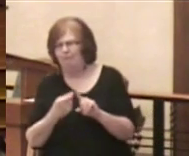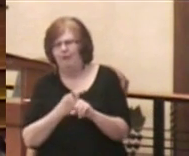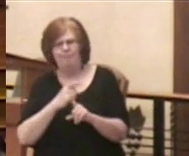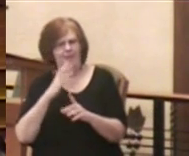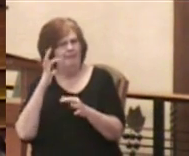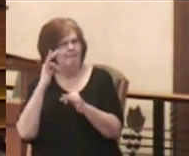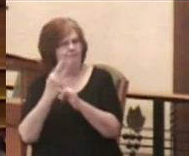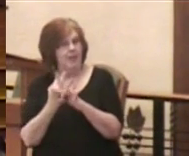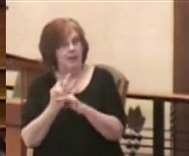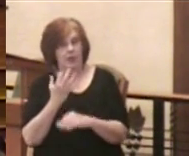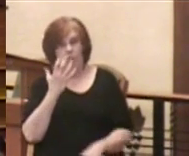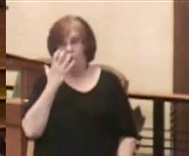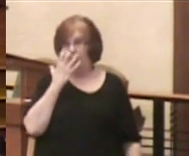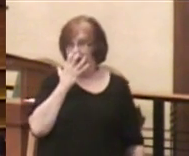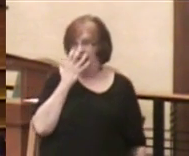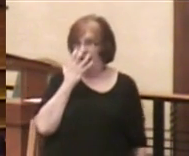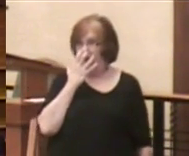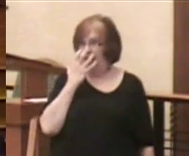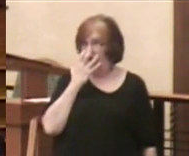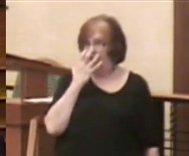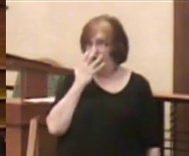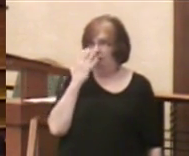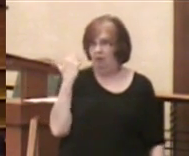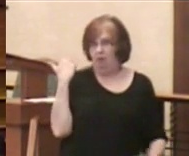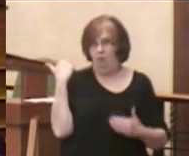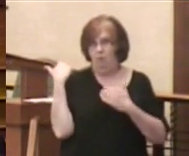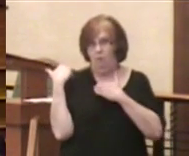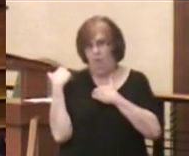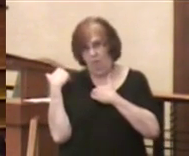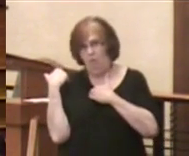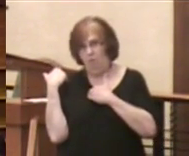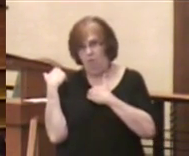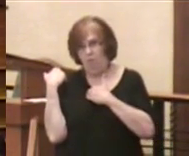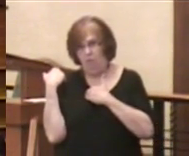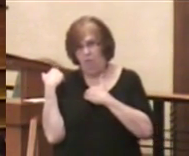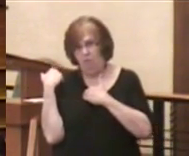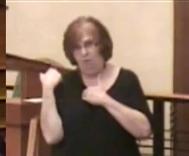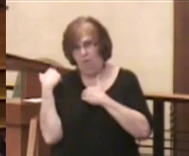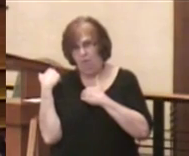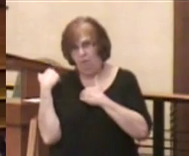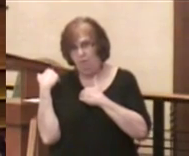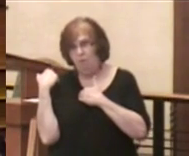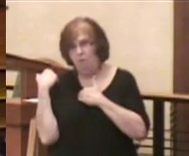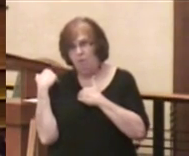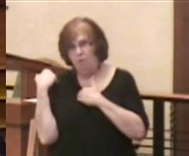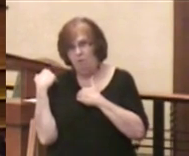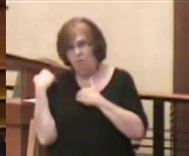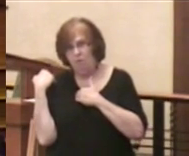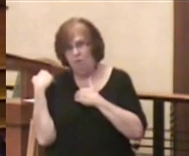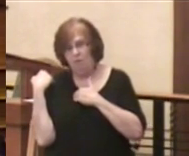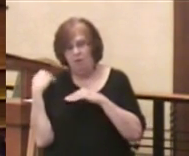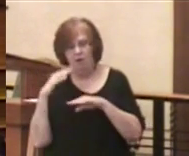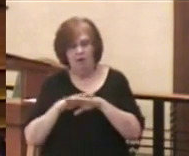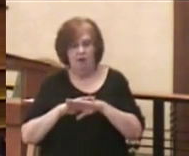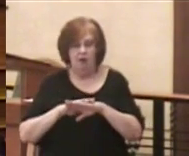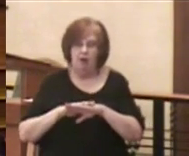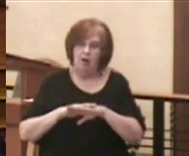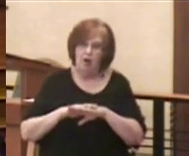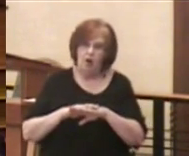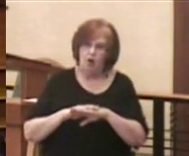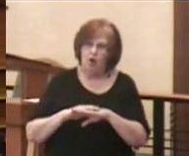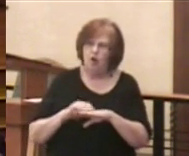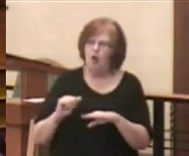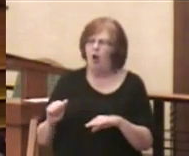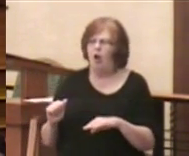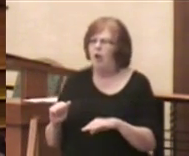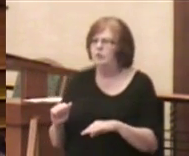Wow, what a responsibility. And then secondly, they are called to rebuke, to call out